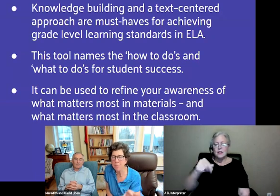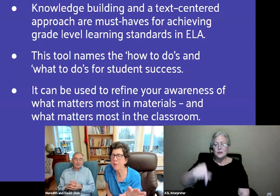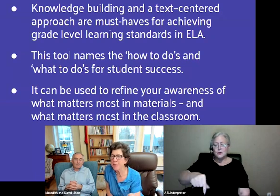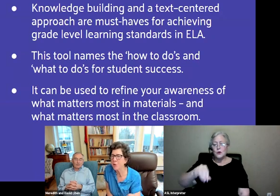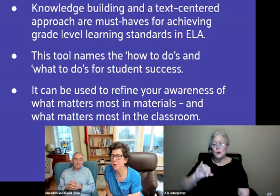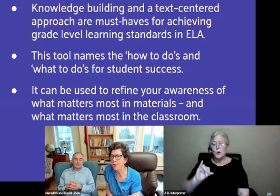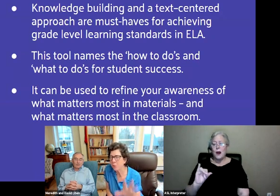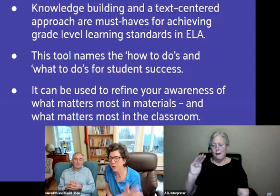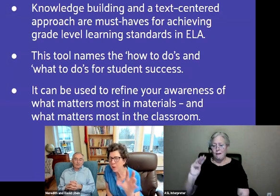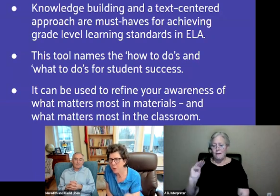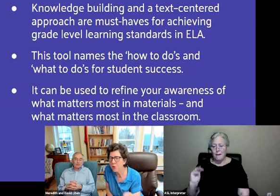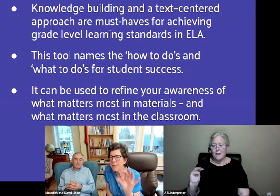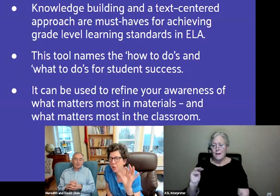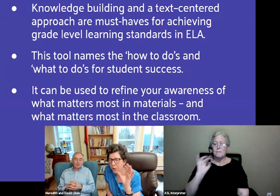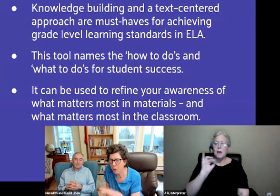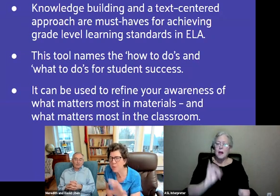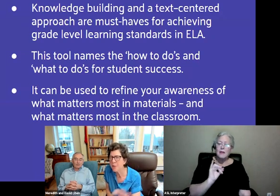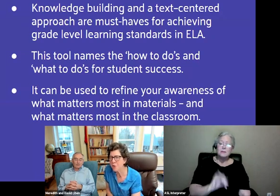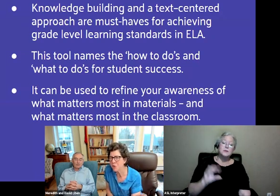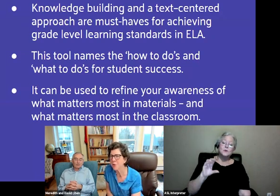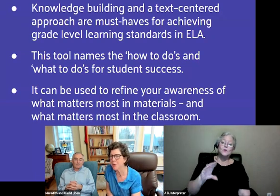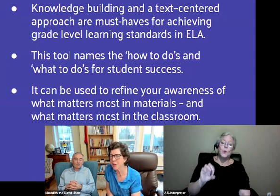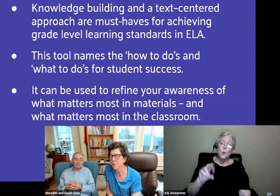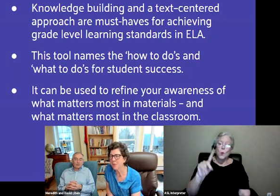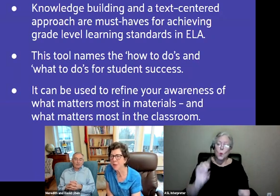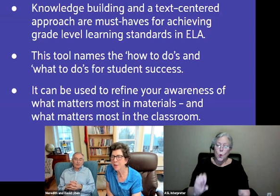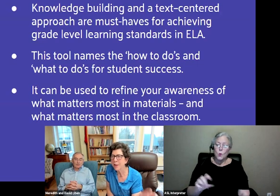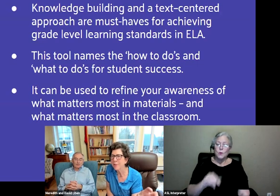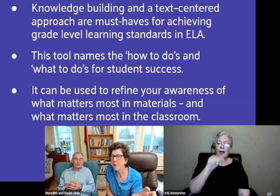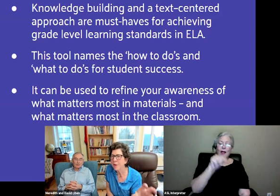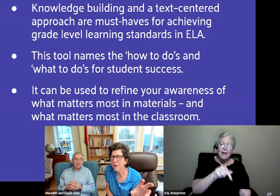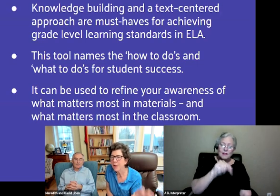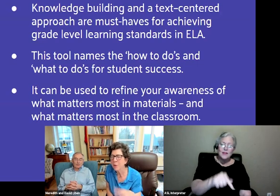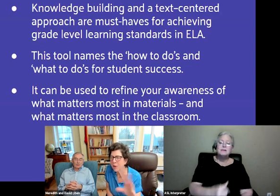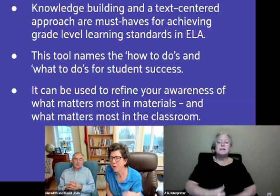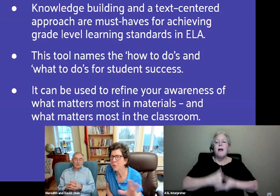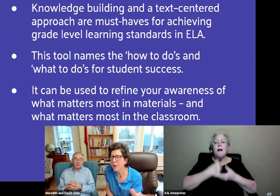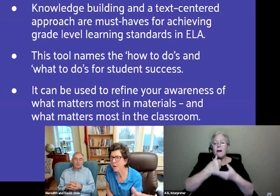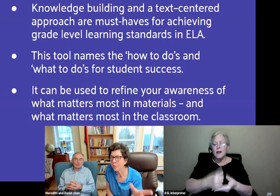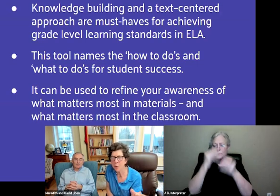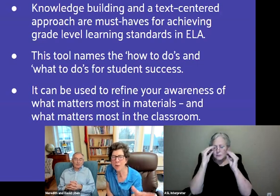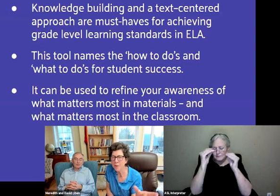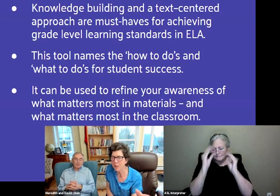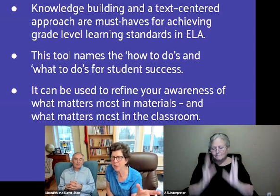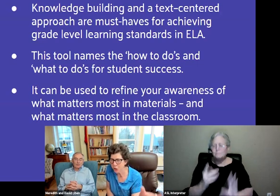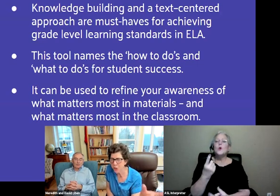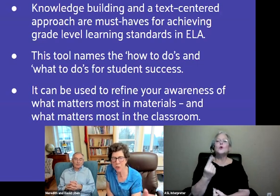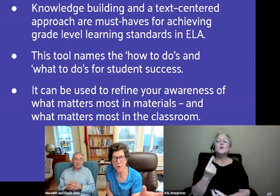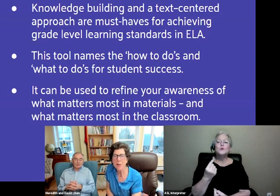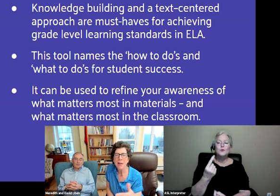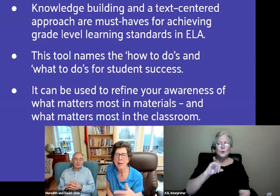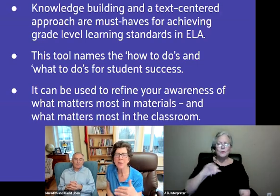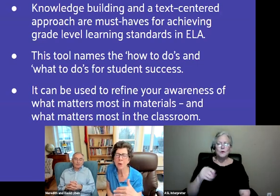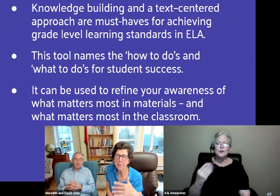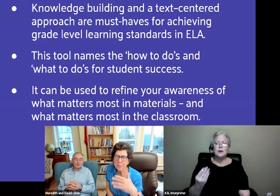of helping teachers. Instructional materials help teachers do their jobs. That's what a program should